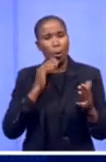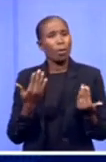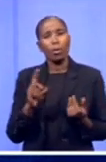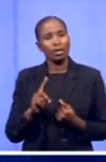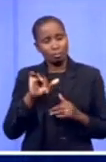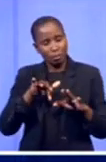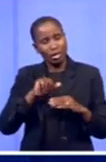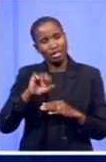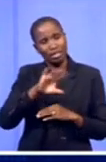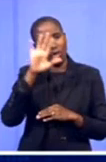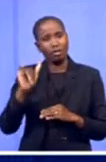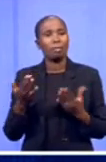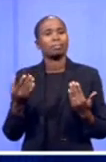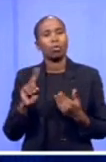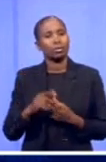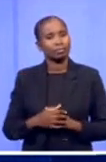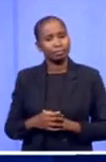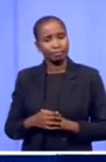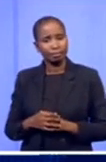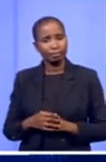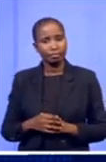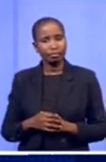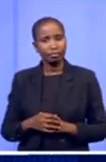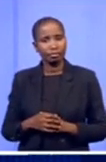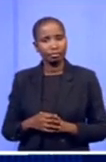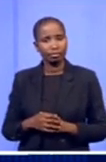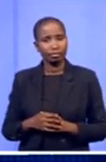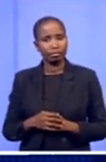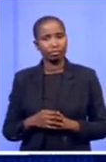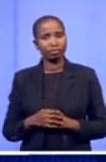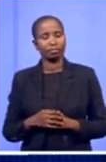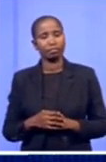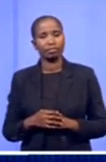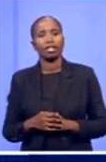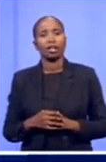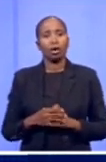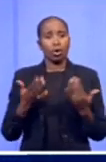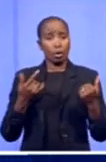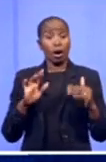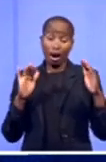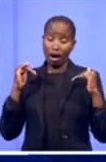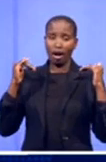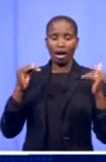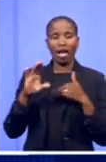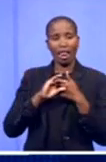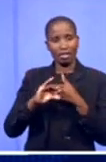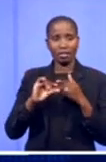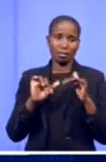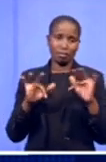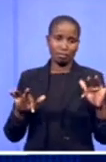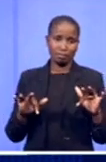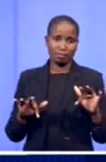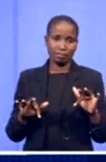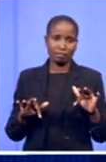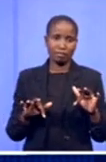So we expect some high profile investors reminding us, both local and international, reminding us of the investment case for